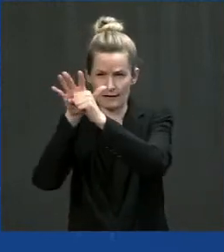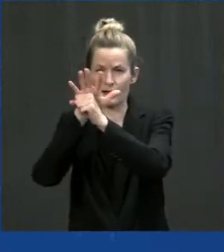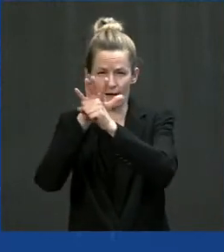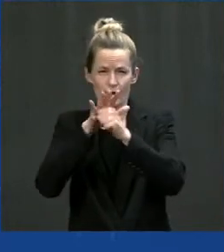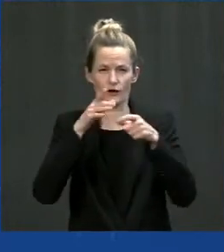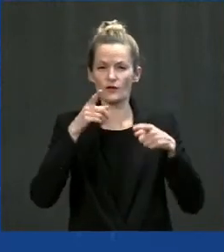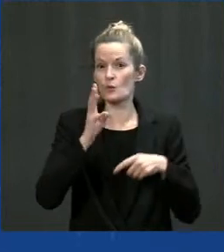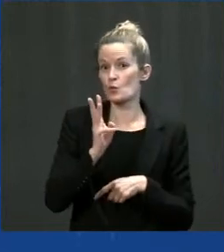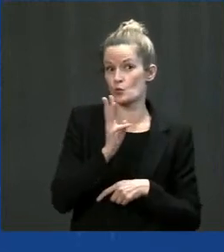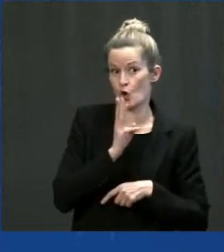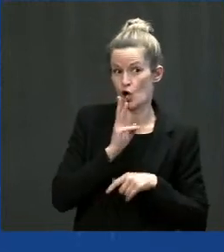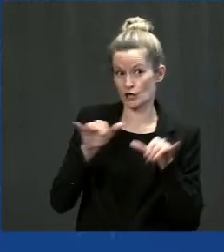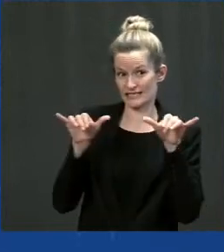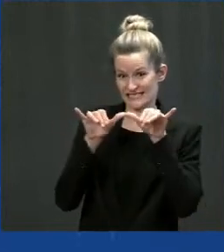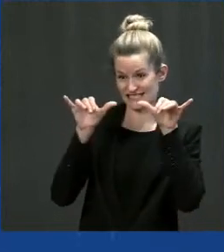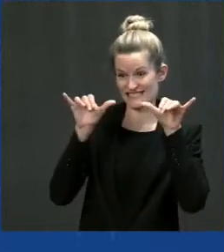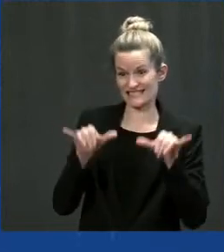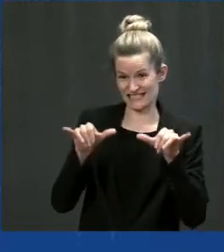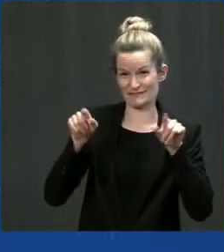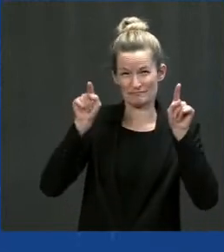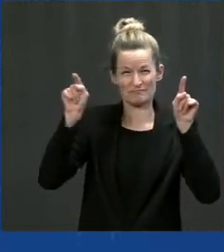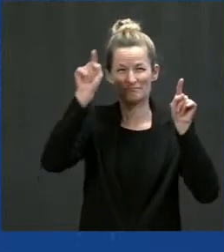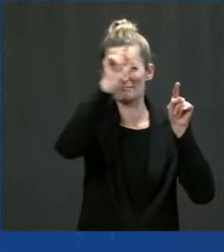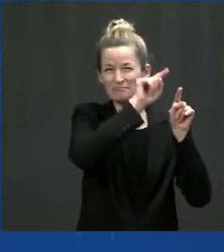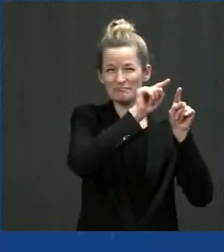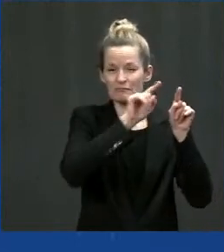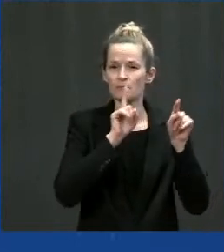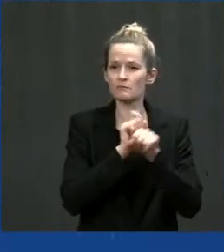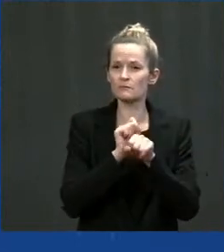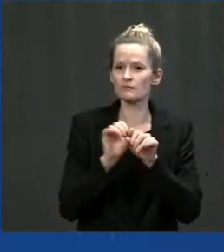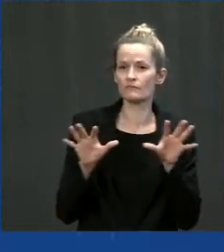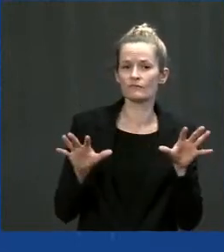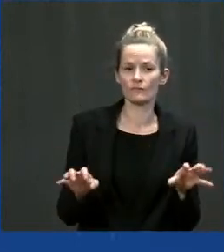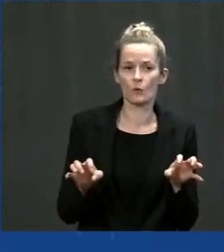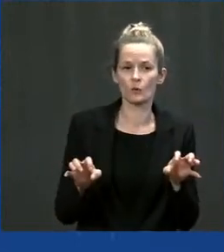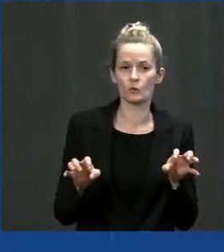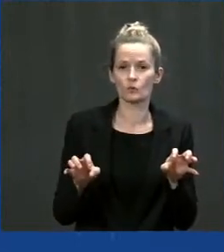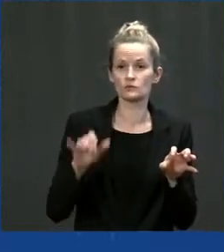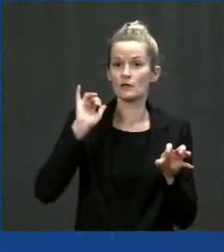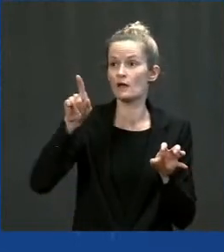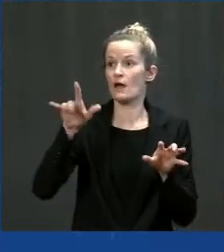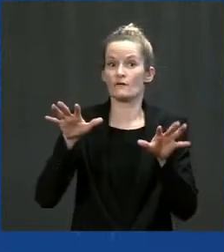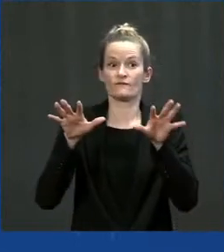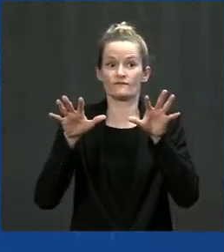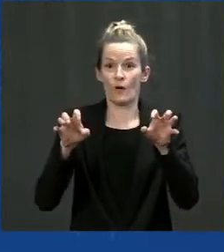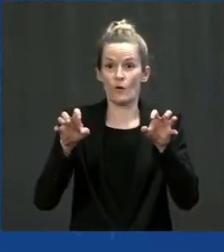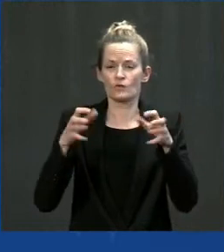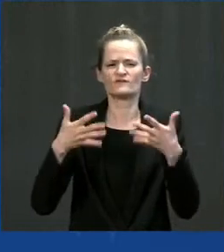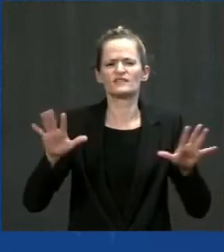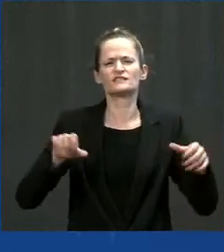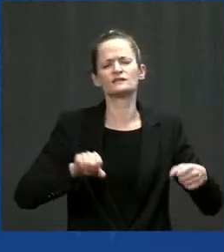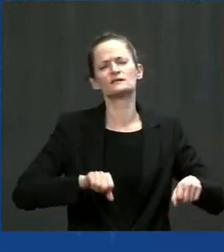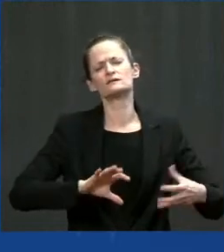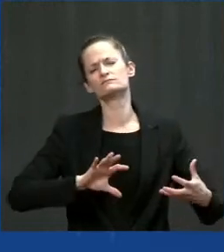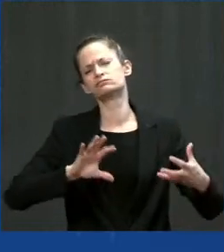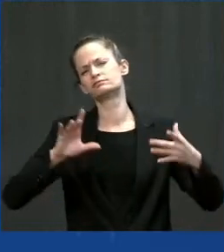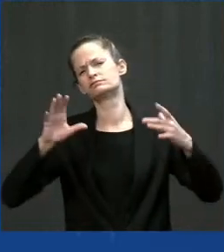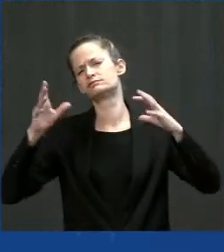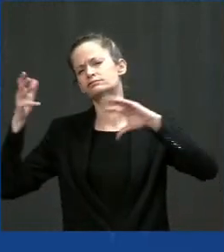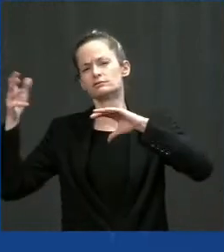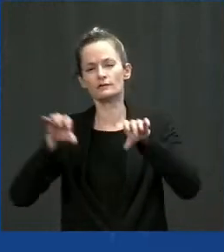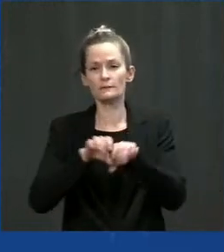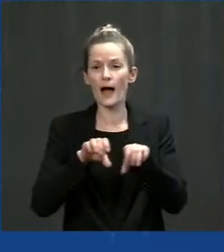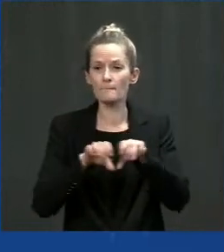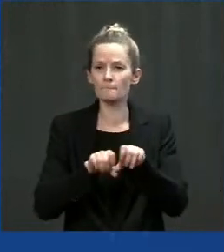led to thousands, tens of thousands of residents across the city of Jackson being without potable